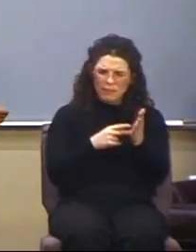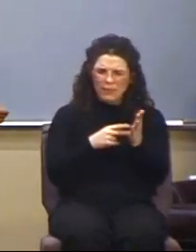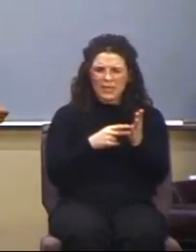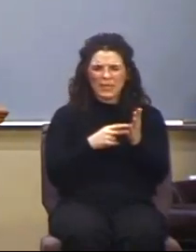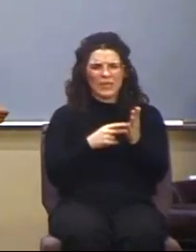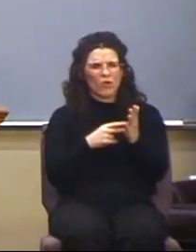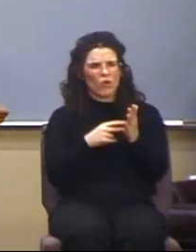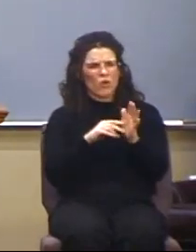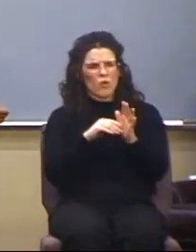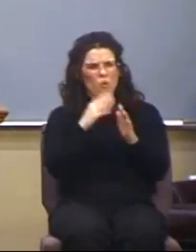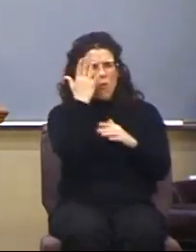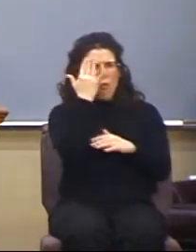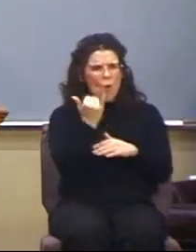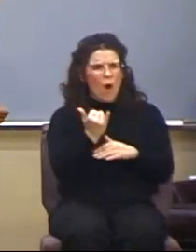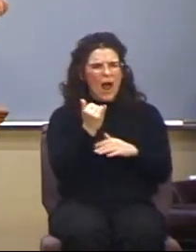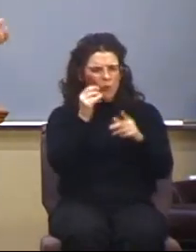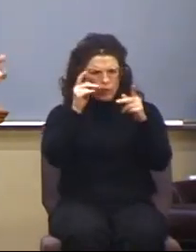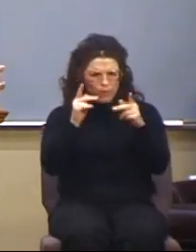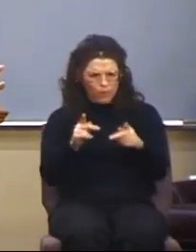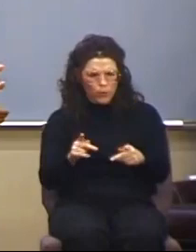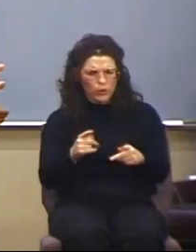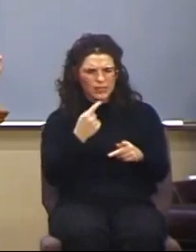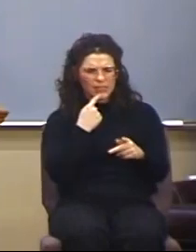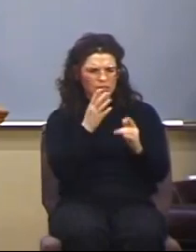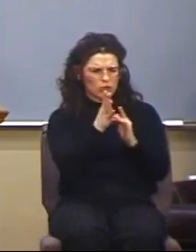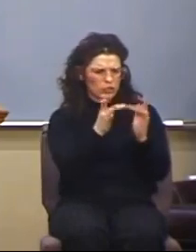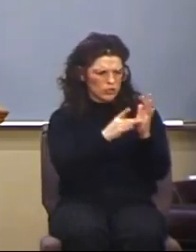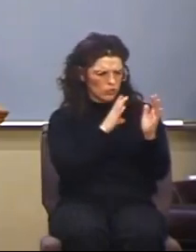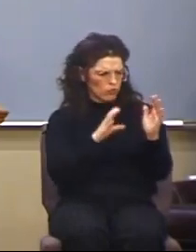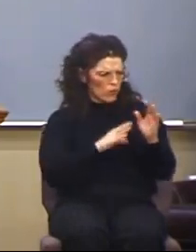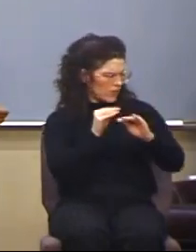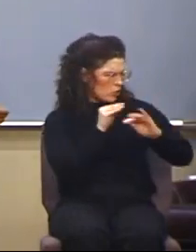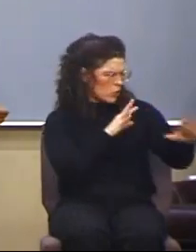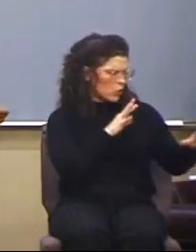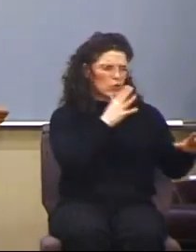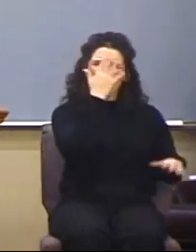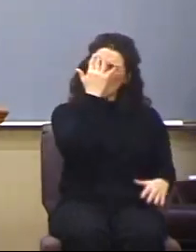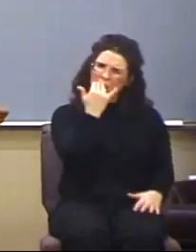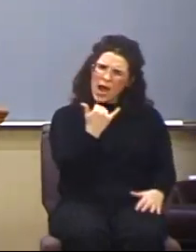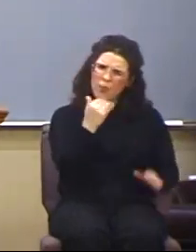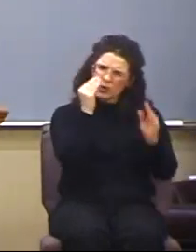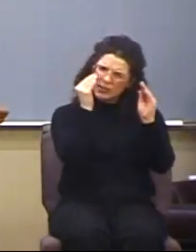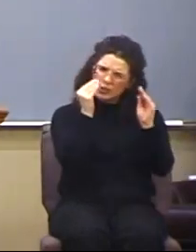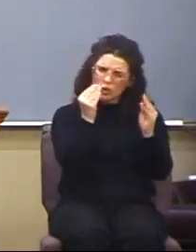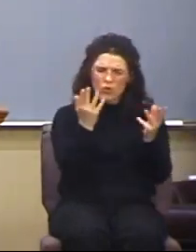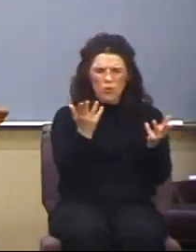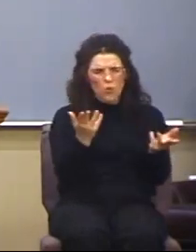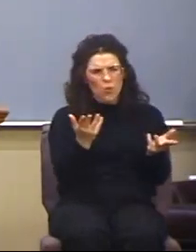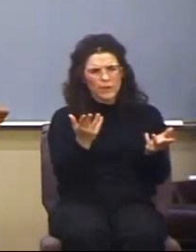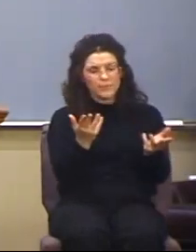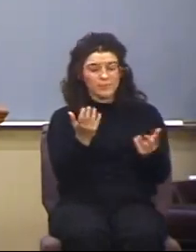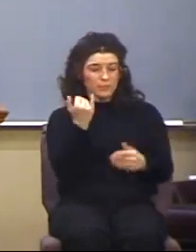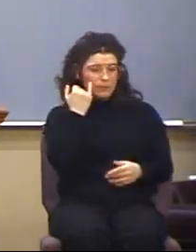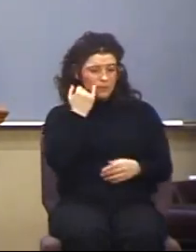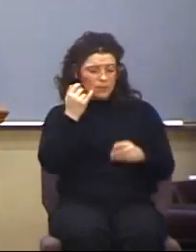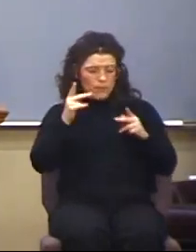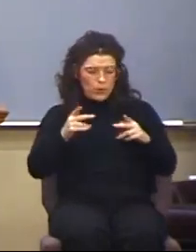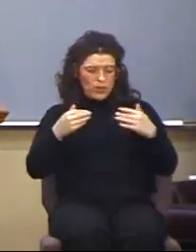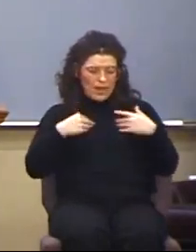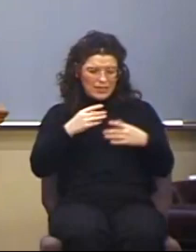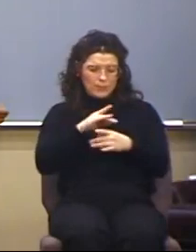teach that Jesus Christ is accursed? And in what sense would someone in possession of a spiritual gift